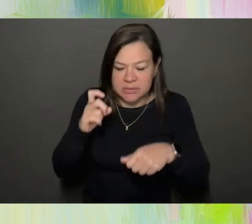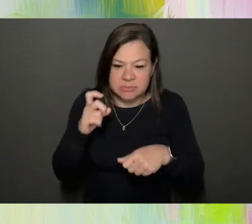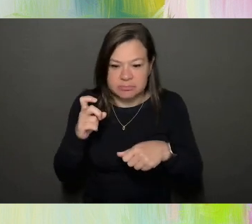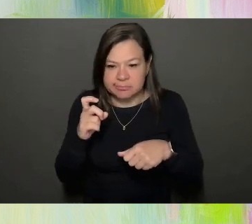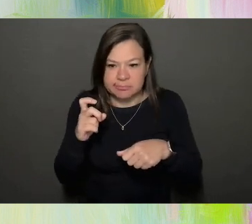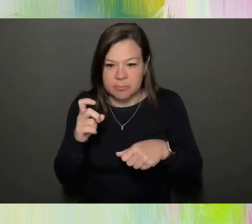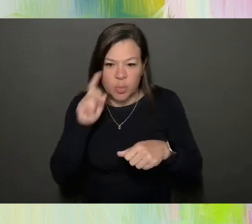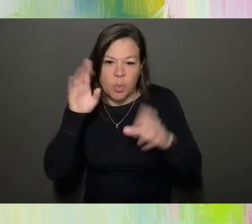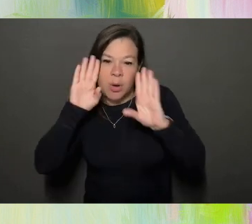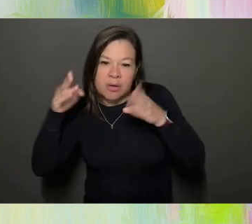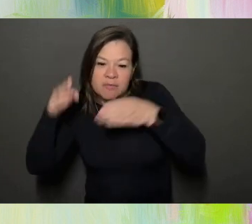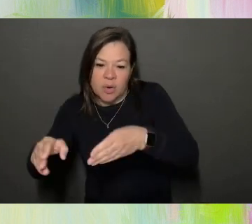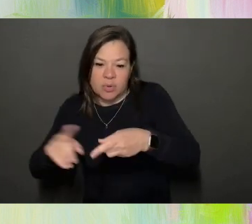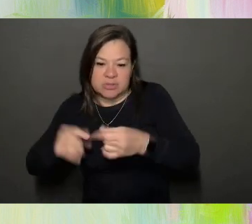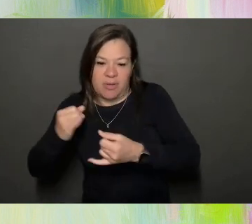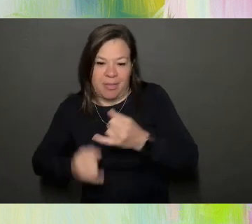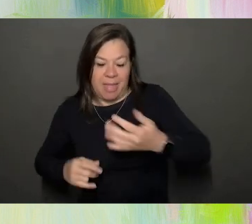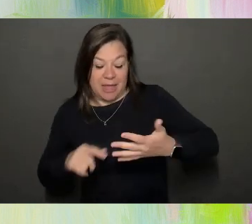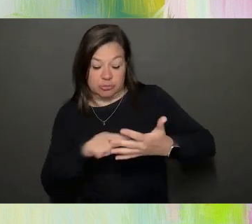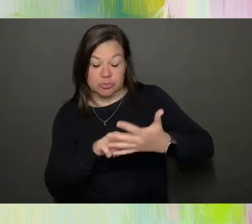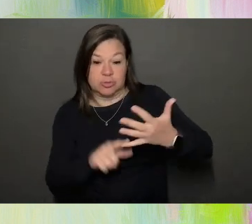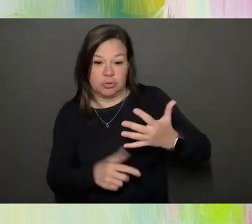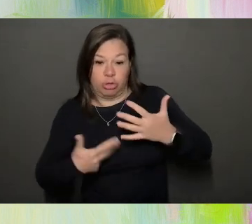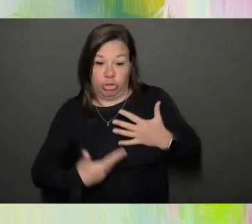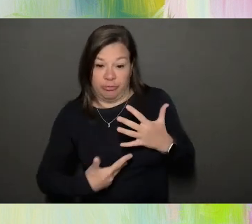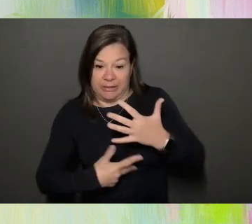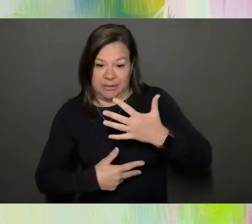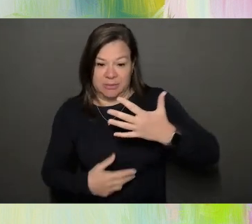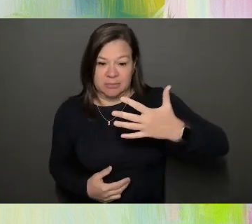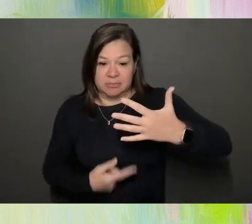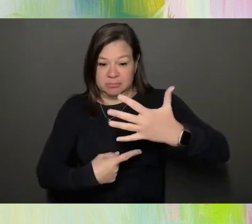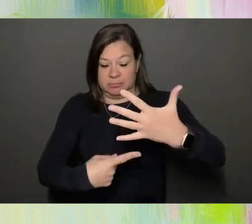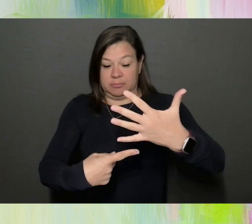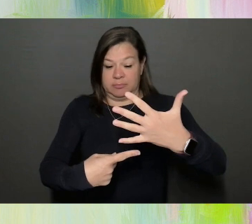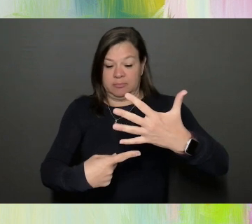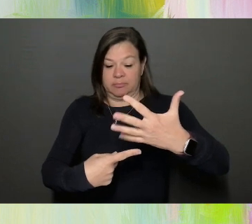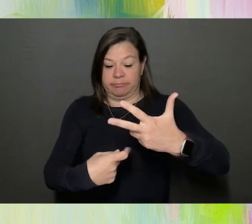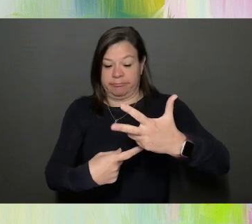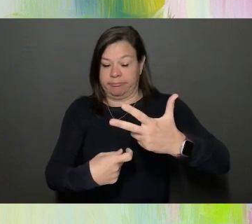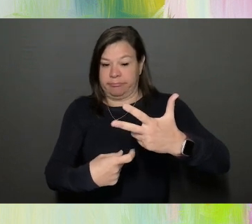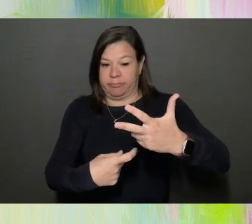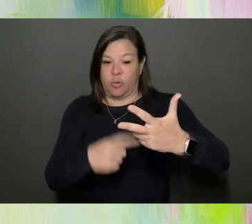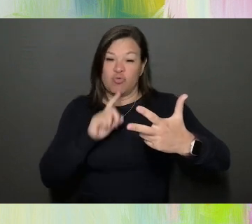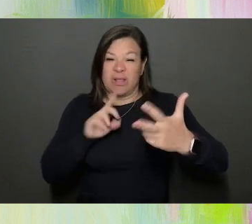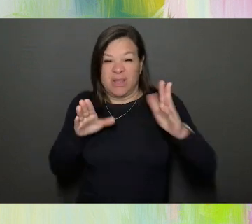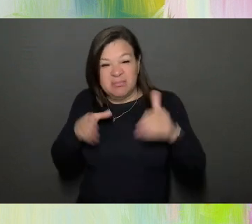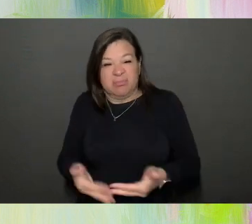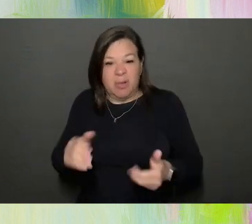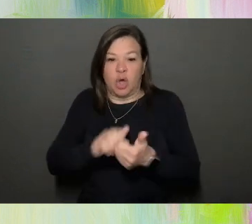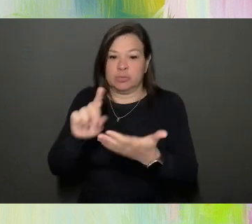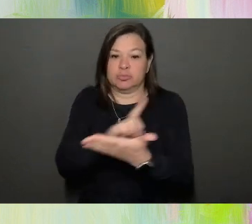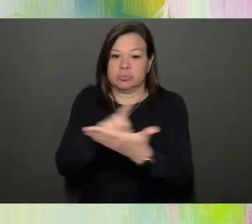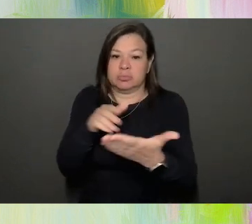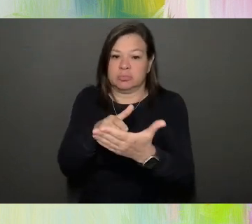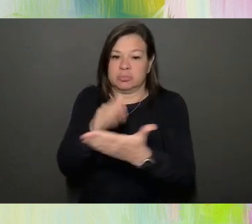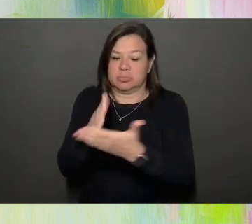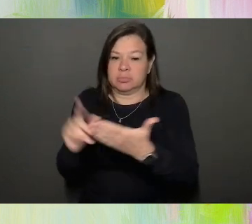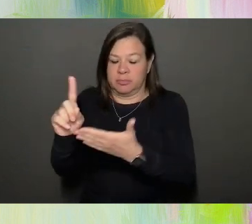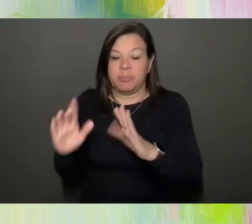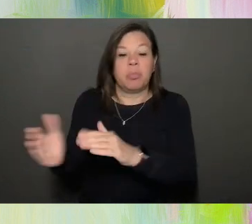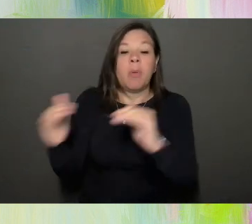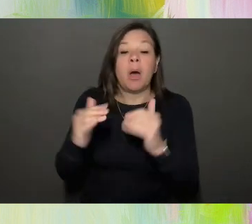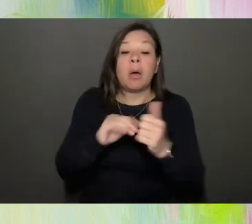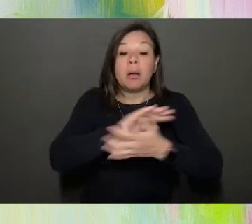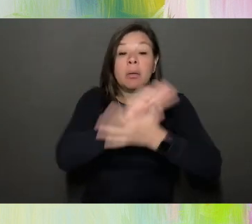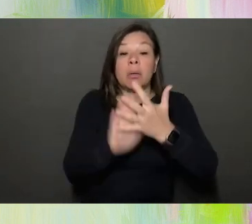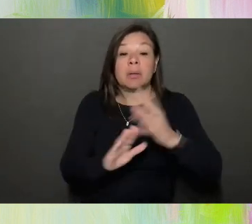focus on the last three and essentially mainly on the last one. Uh, but when, when they started talking about,